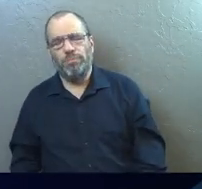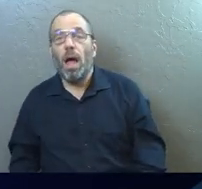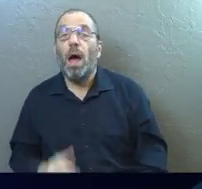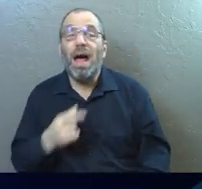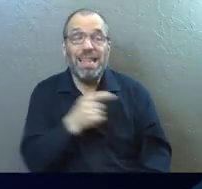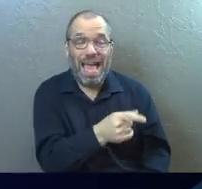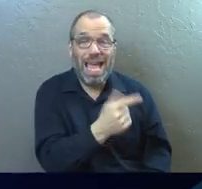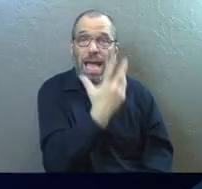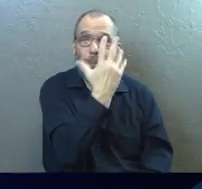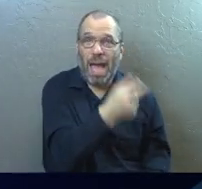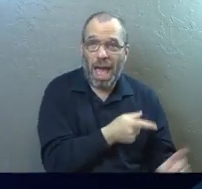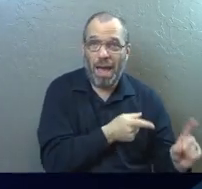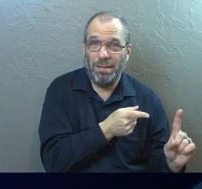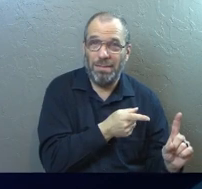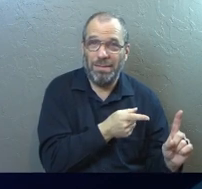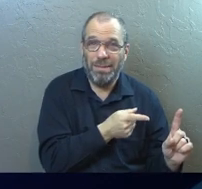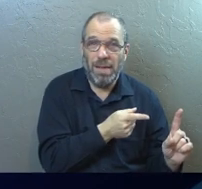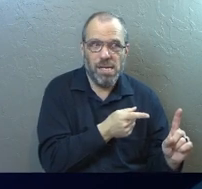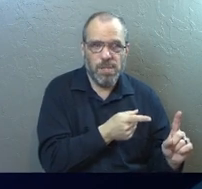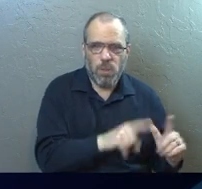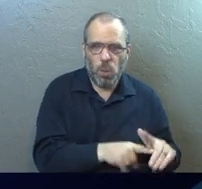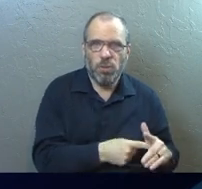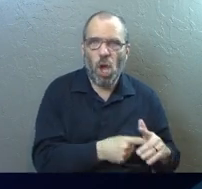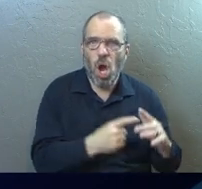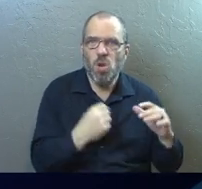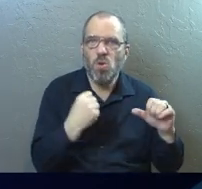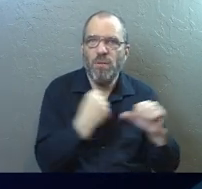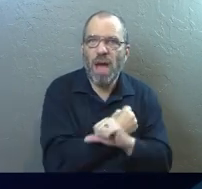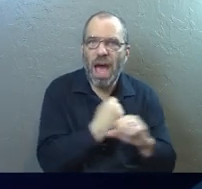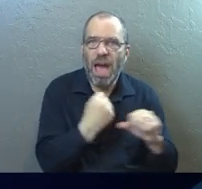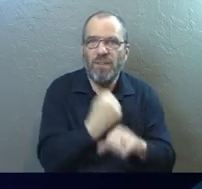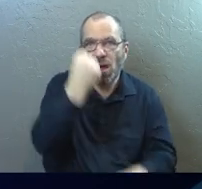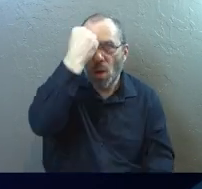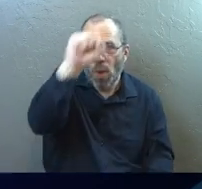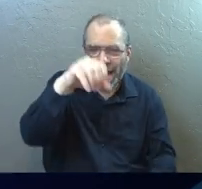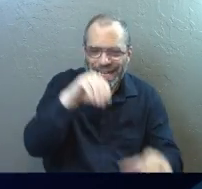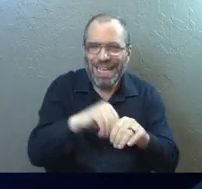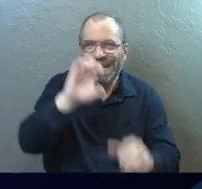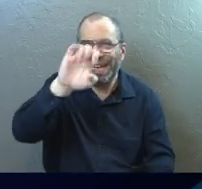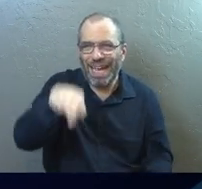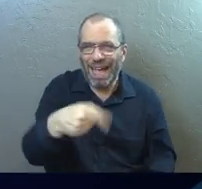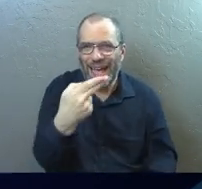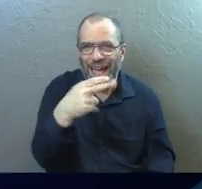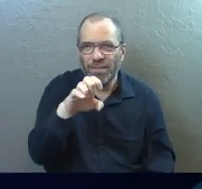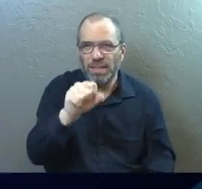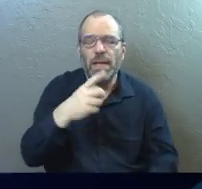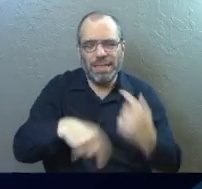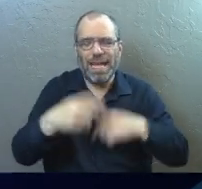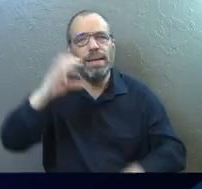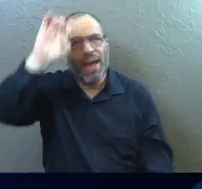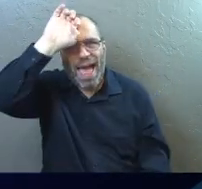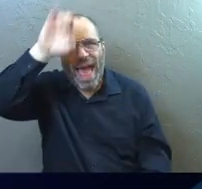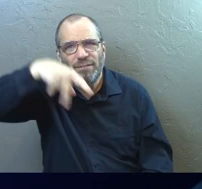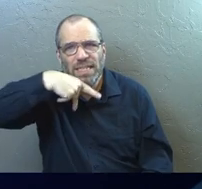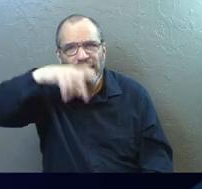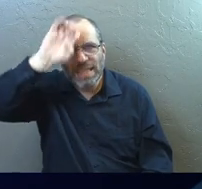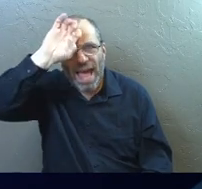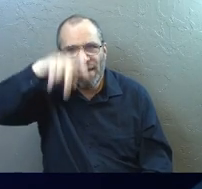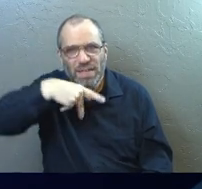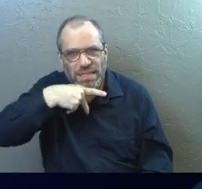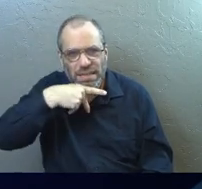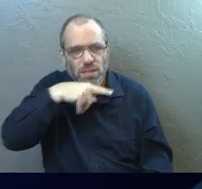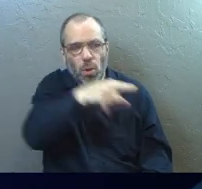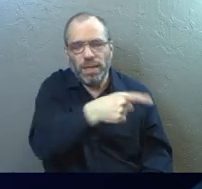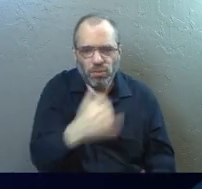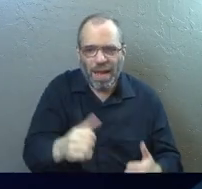They got mad. And so they started a riot in the town of Ephesus and they tried to have Paul and his fellow missionaries